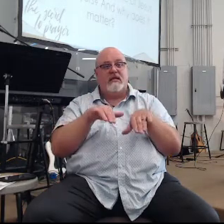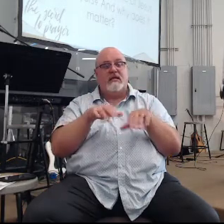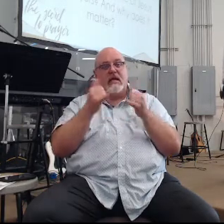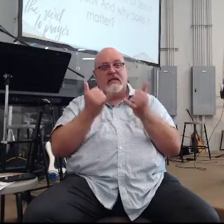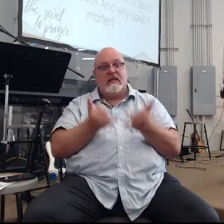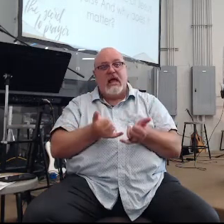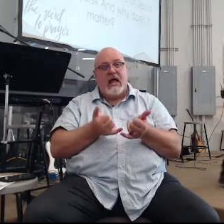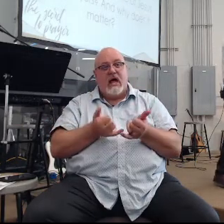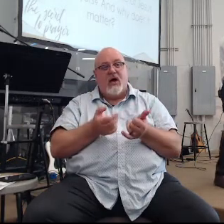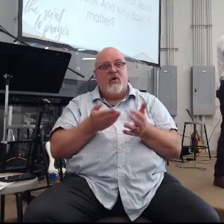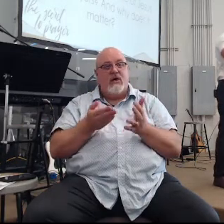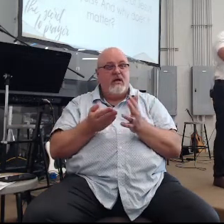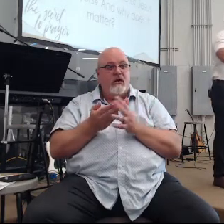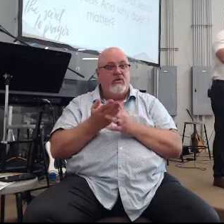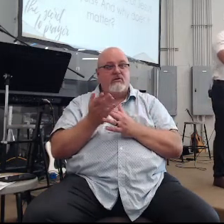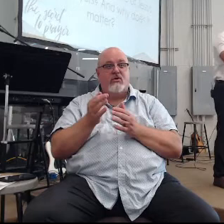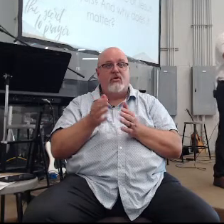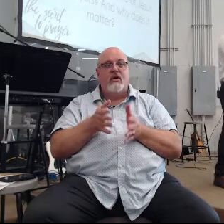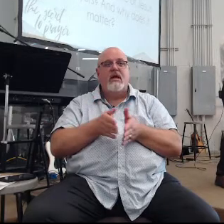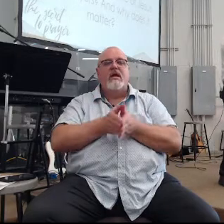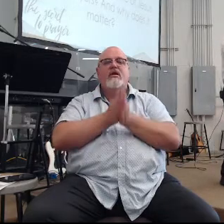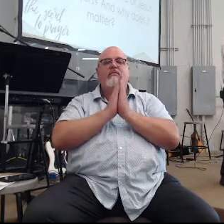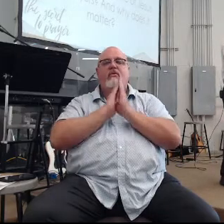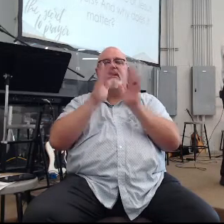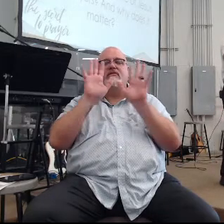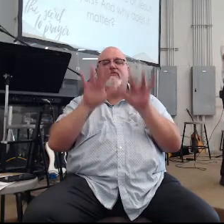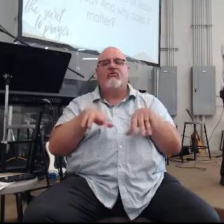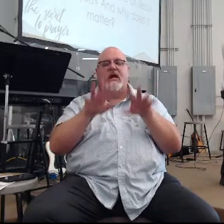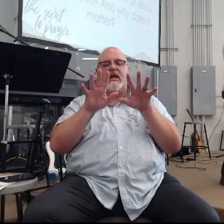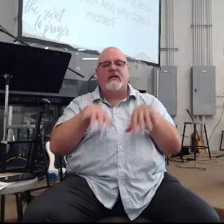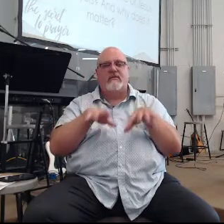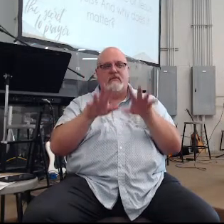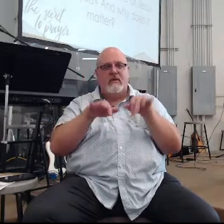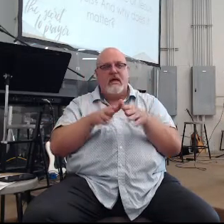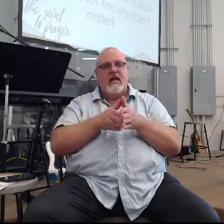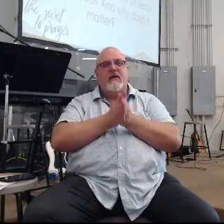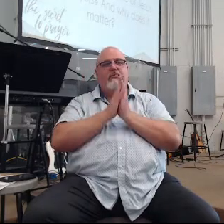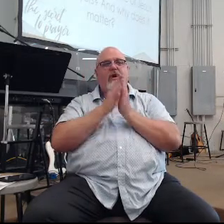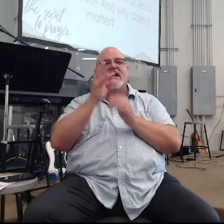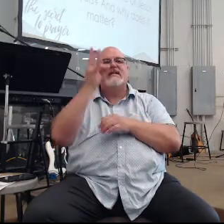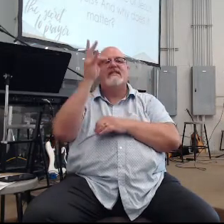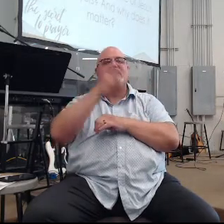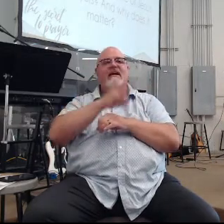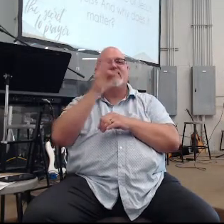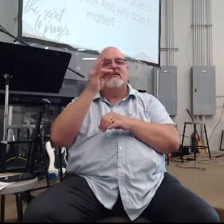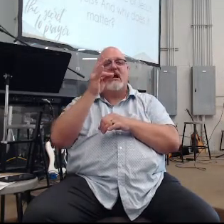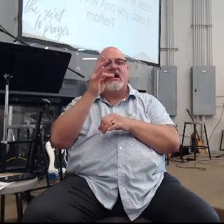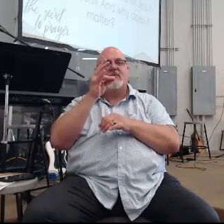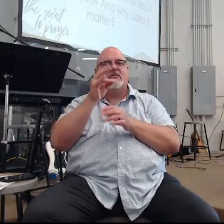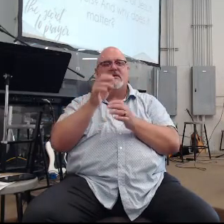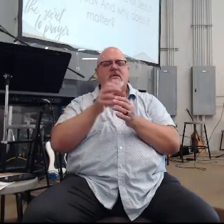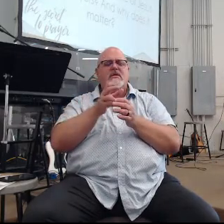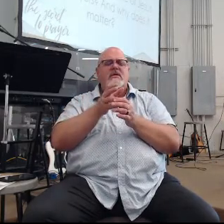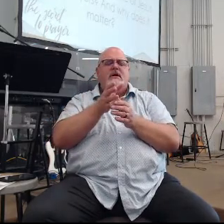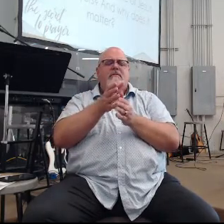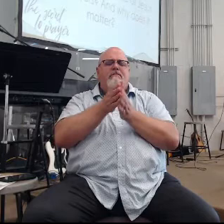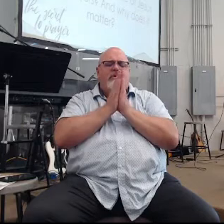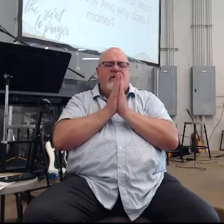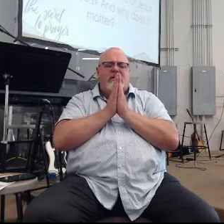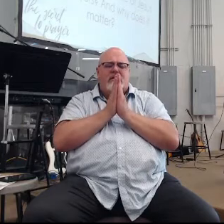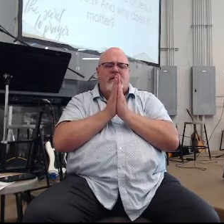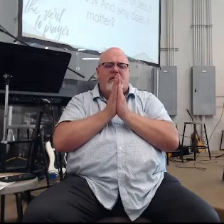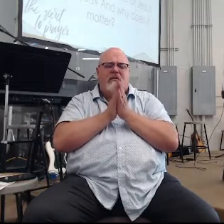goes and he starts praying for rain right after the scene on Mount Carmel he prays seven times earnestly and the word